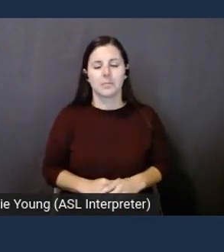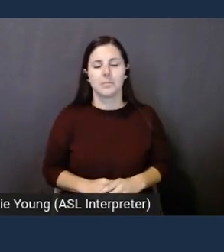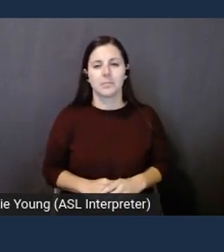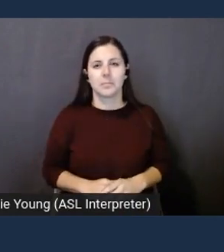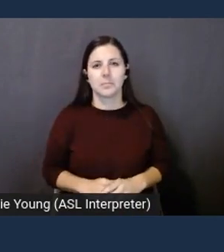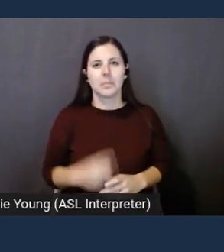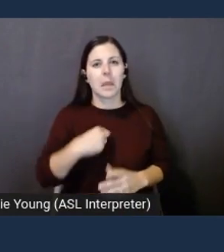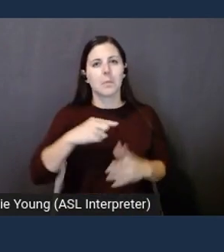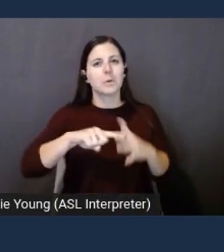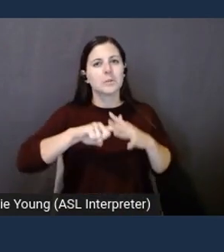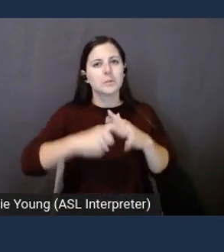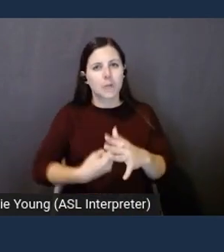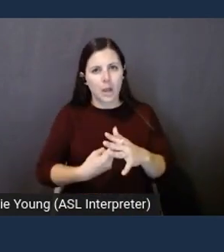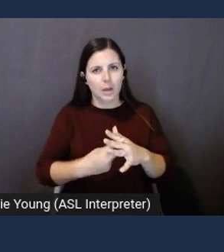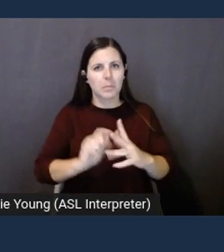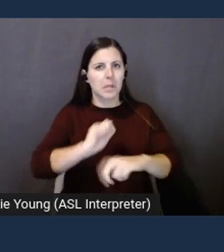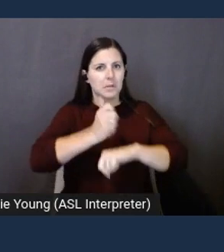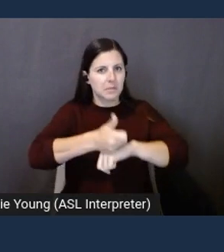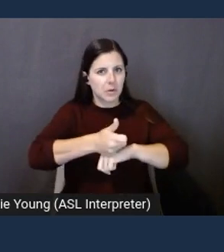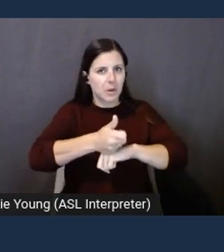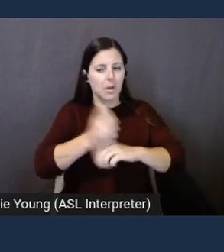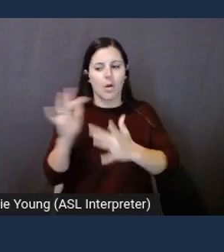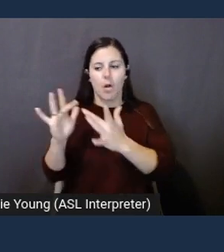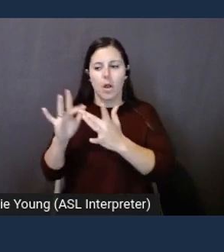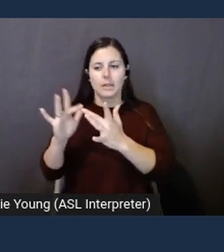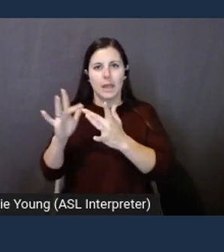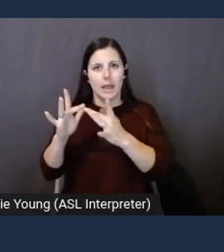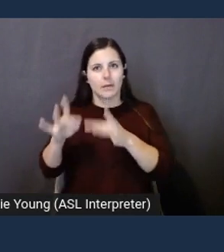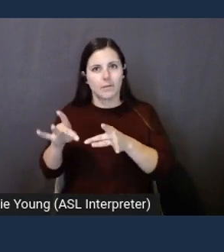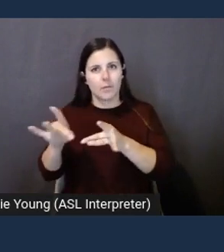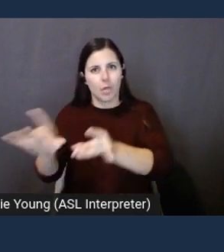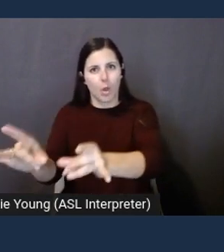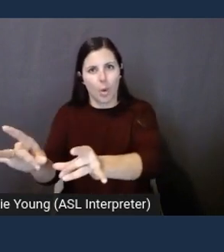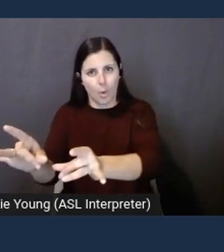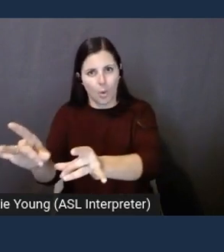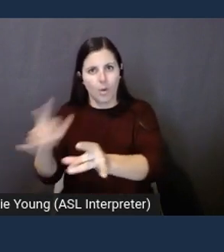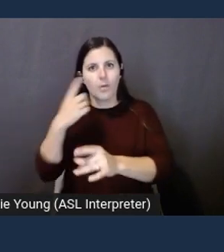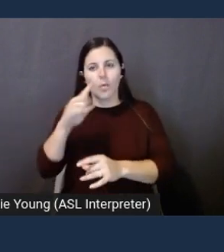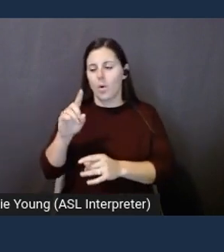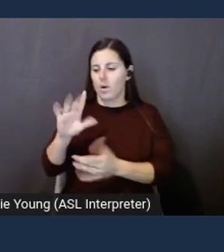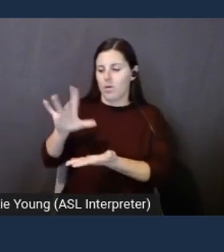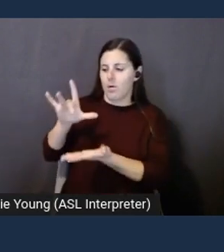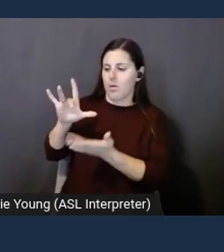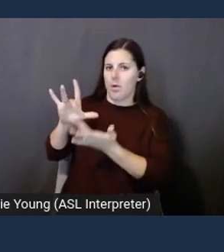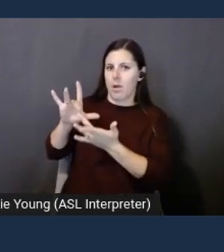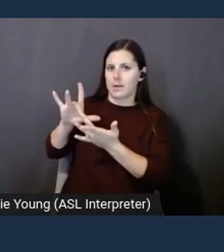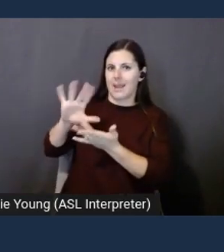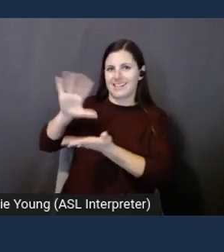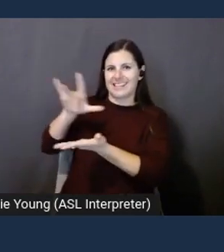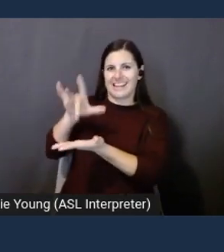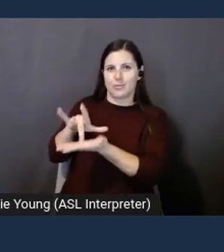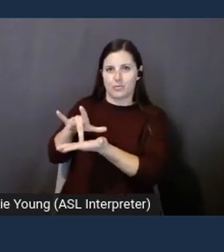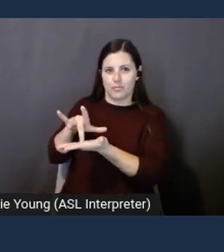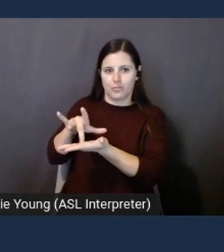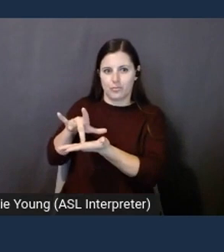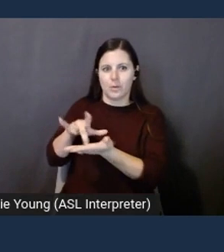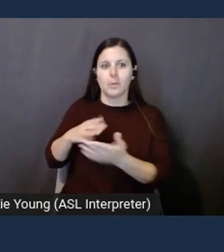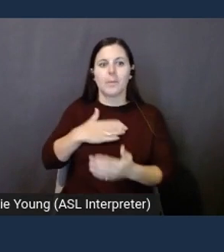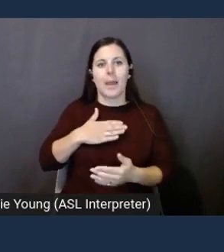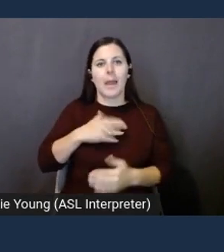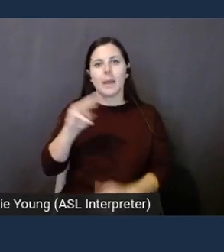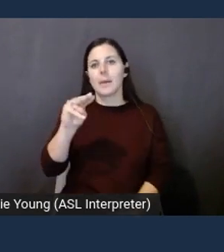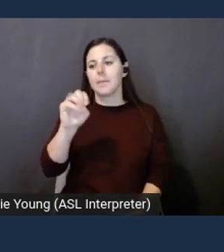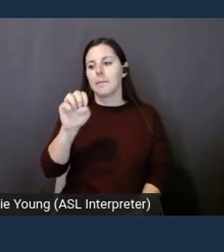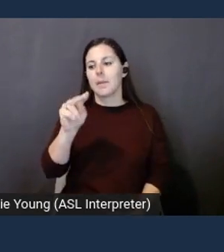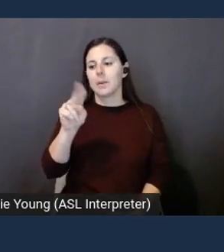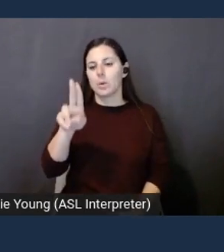start by configuring the contact flow in my Connect contact center. So in the navigation menu, I will choose